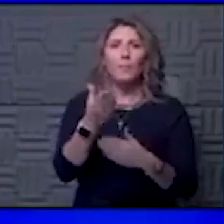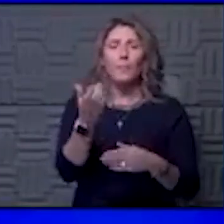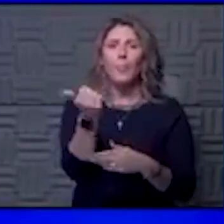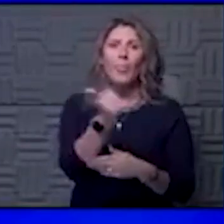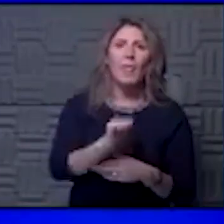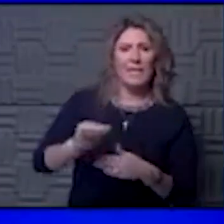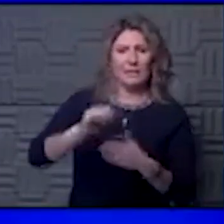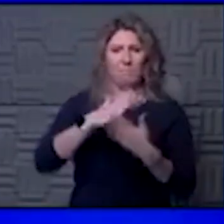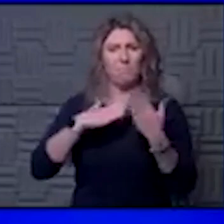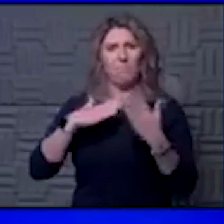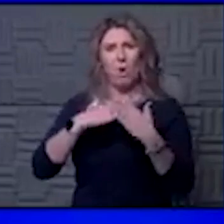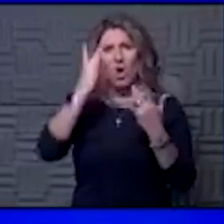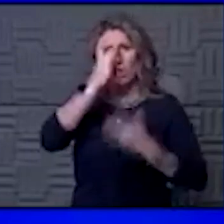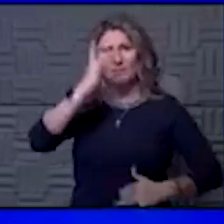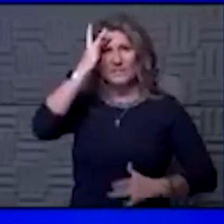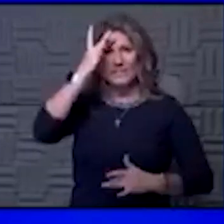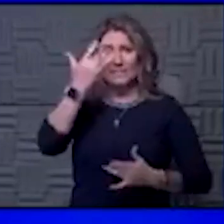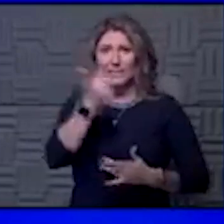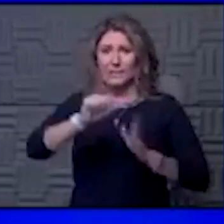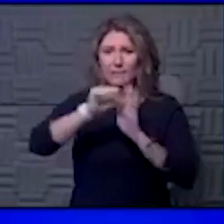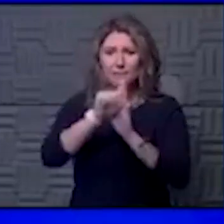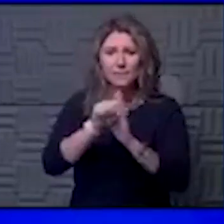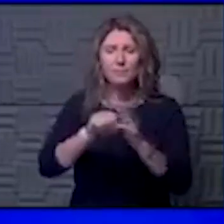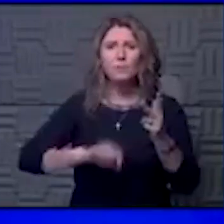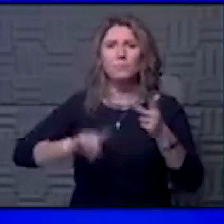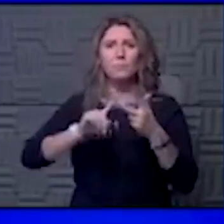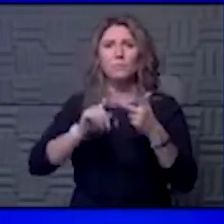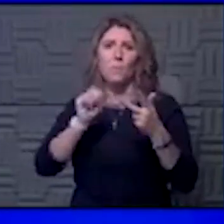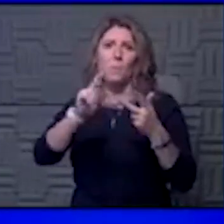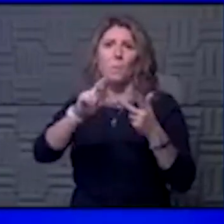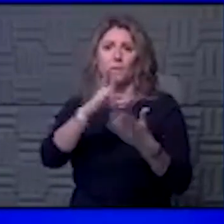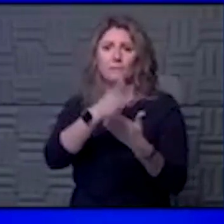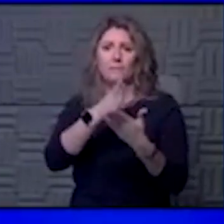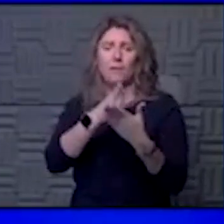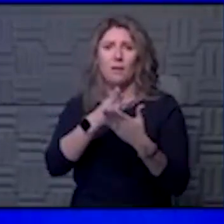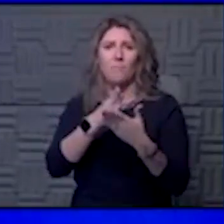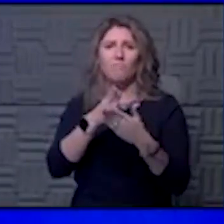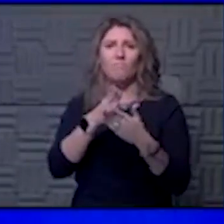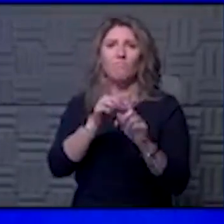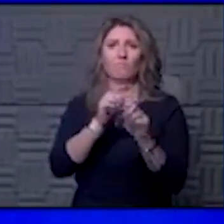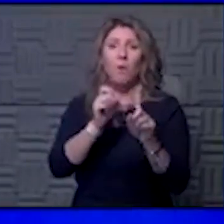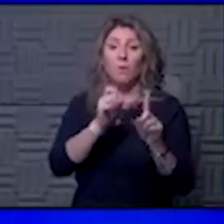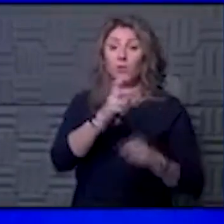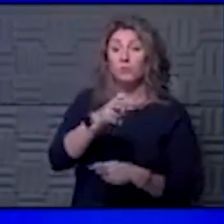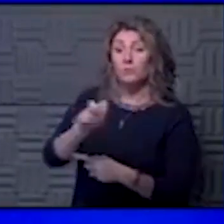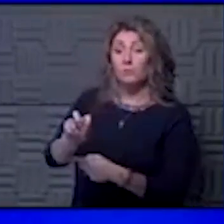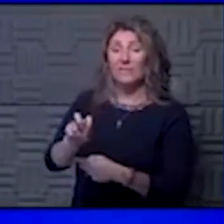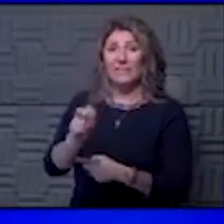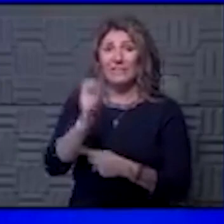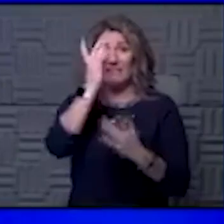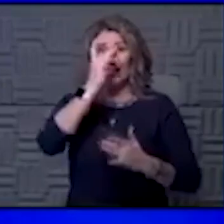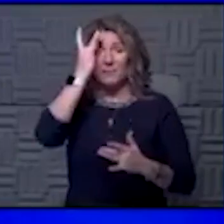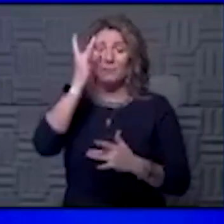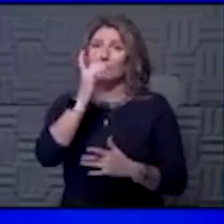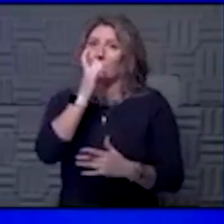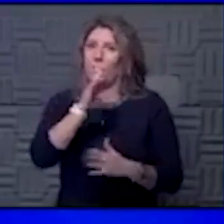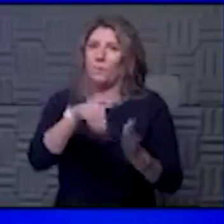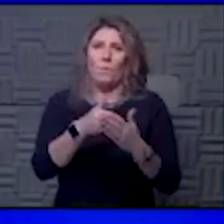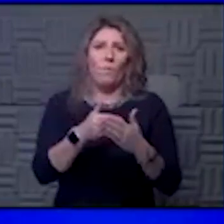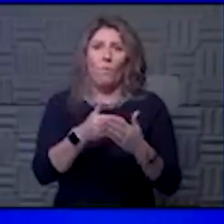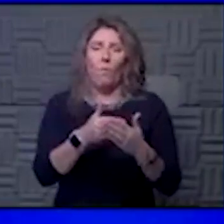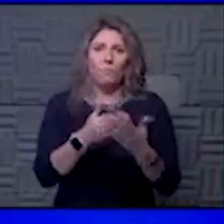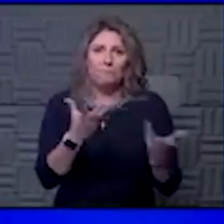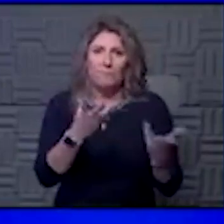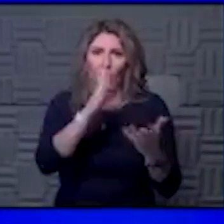aspects of the disease, any symptoms whatsoever? And does it stop you from being able to transmit the disease? We don't know all that information yet.